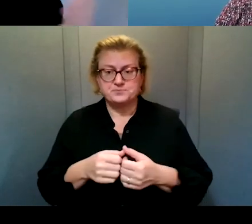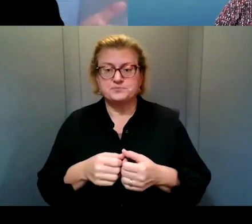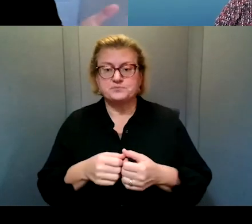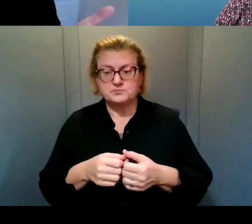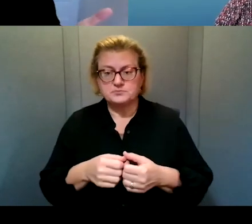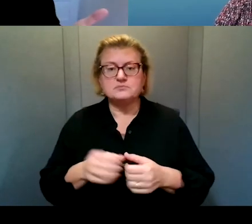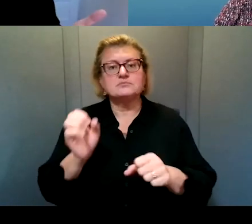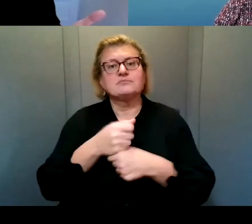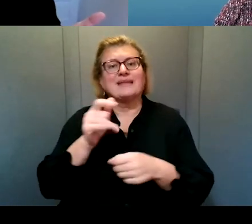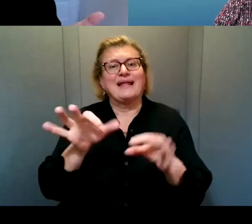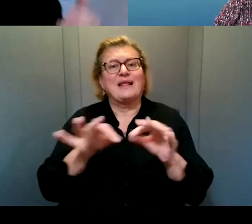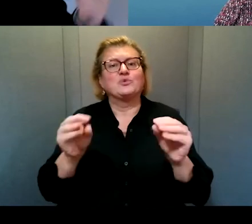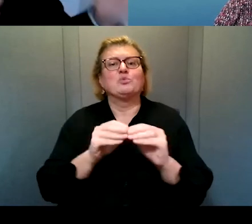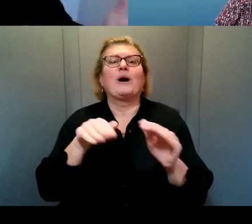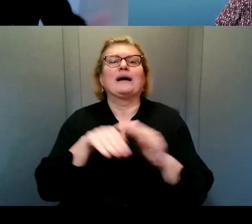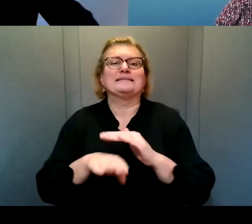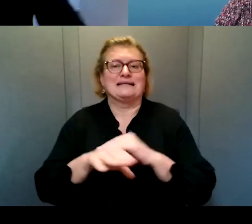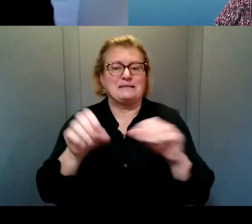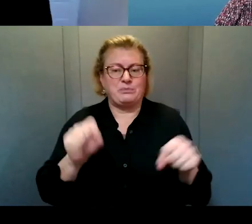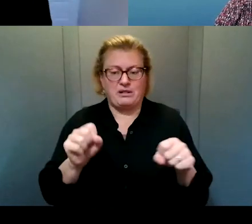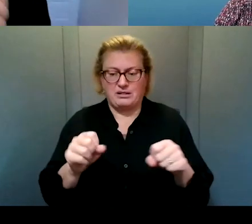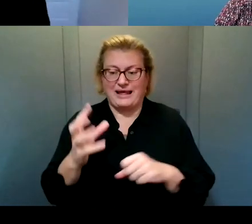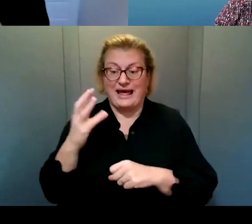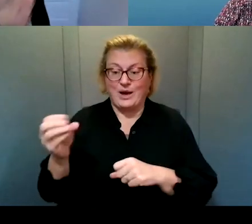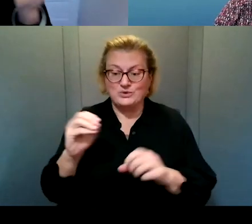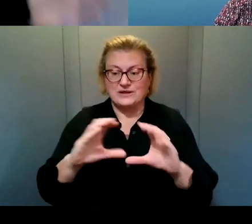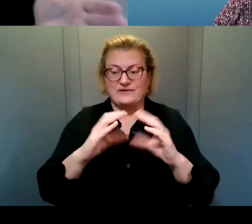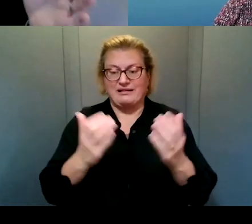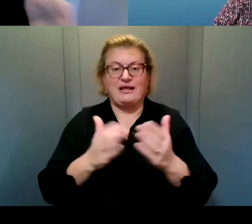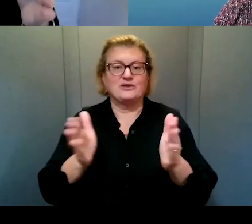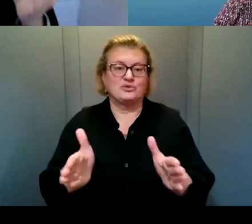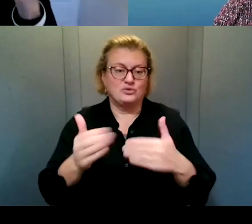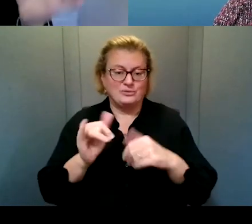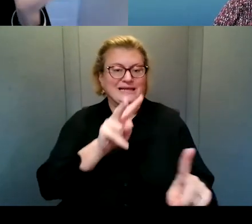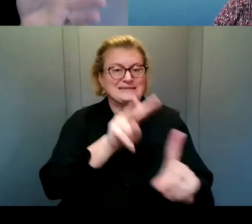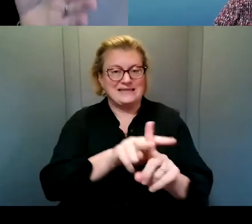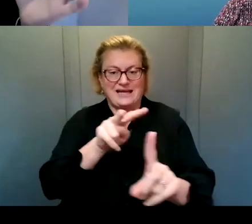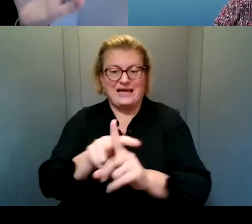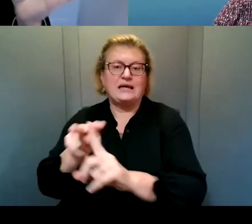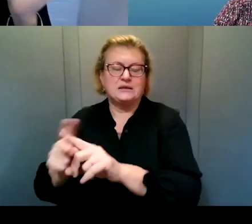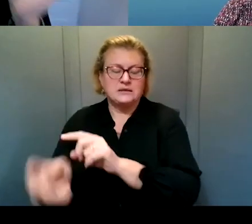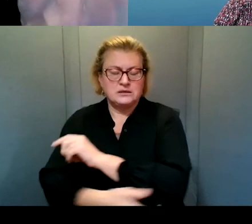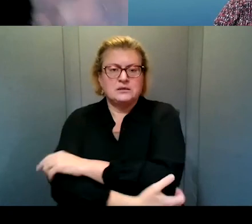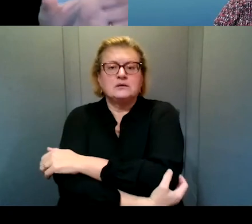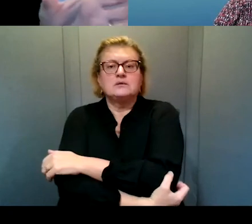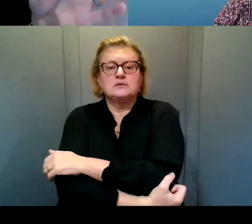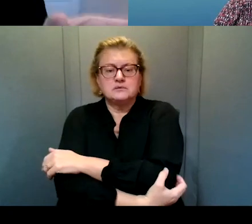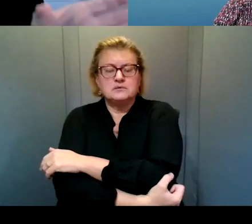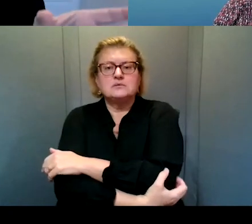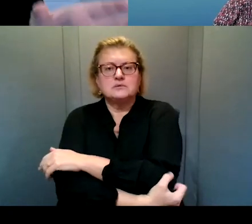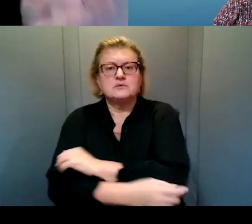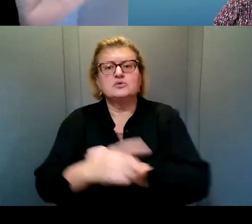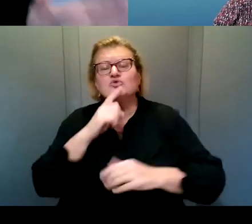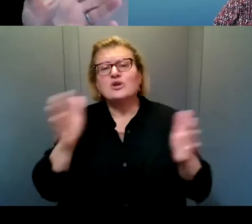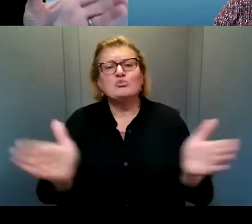language so much more accessible, um, outside of the classroom, we can assign those and do things. And I think you really promote that out of classroom